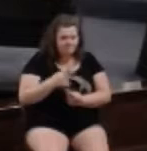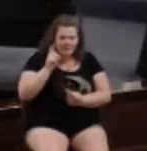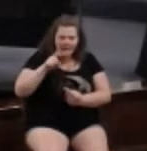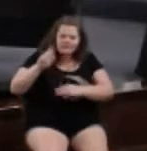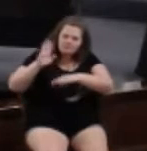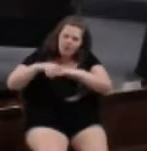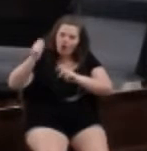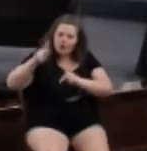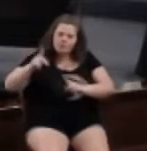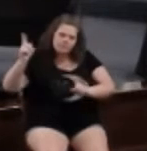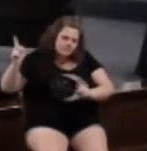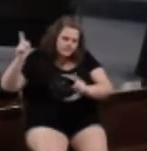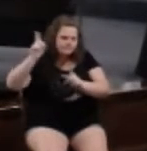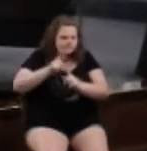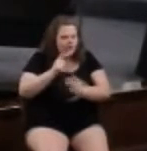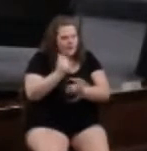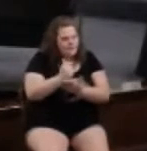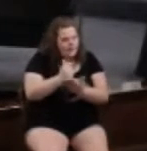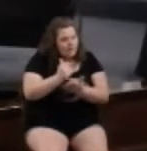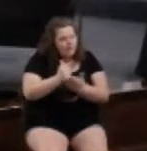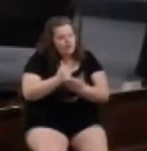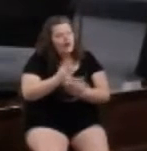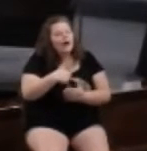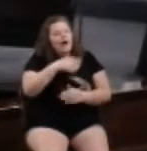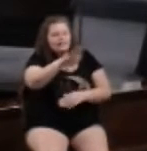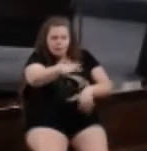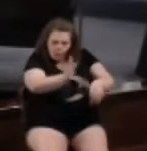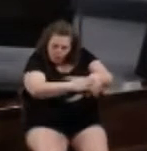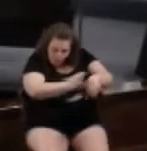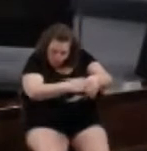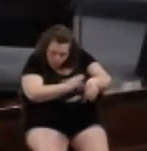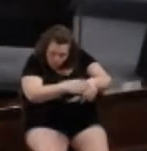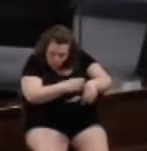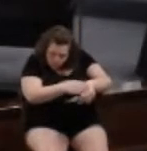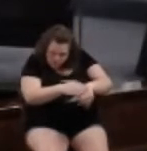you, let me give you a word of caution here.